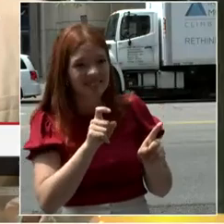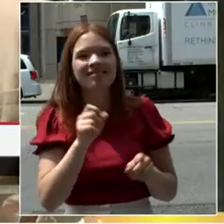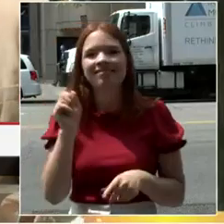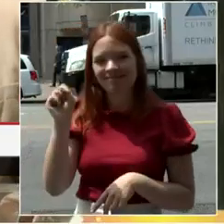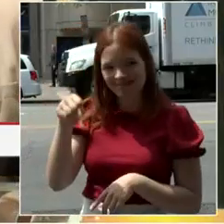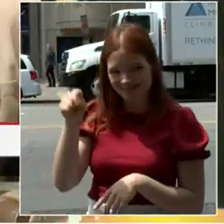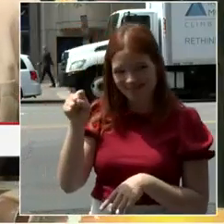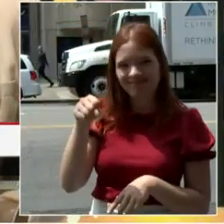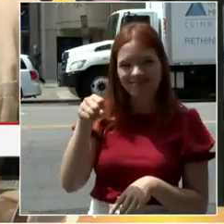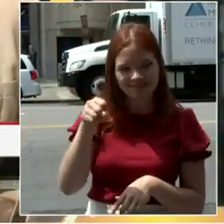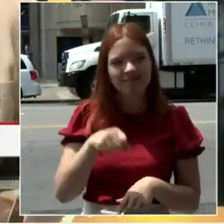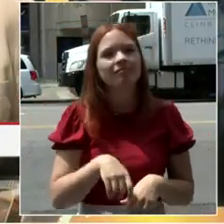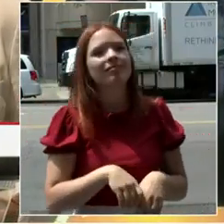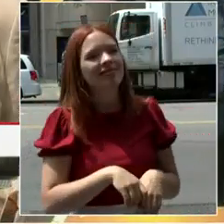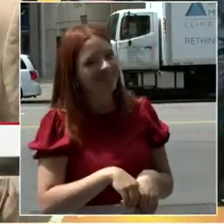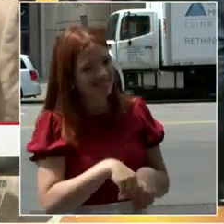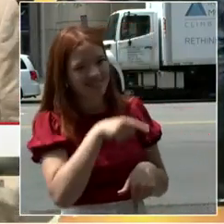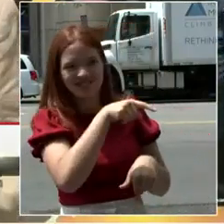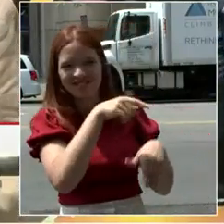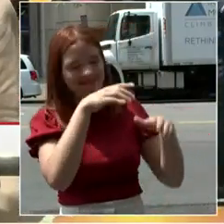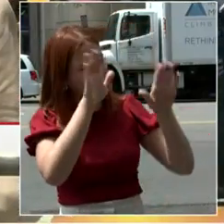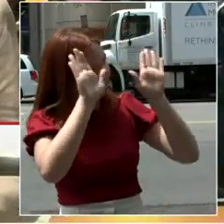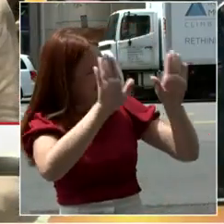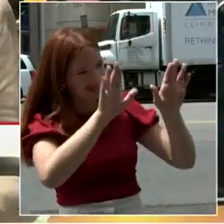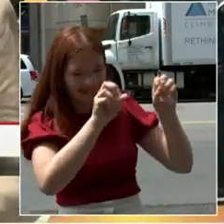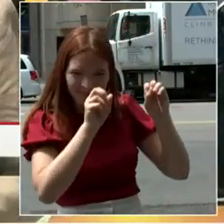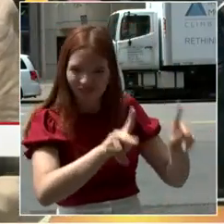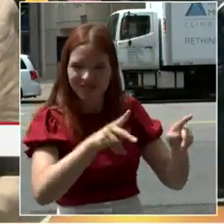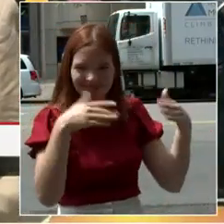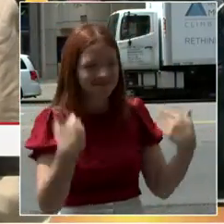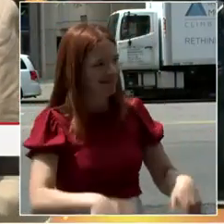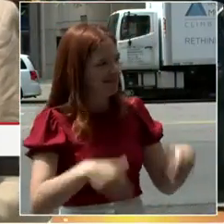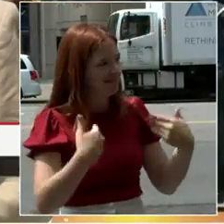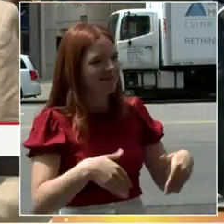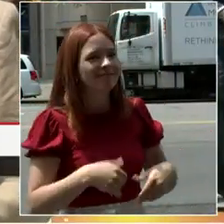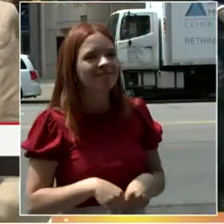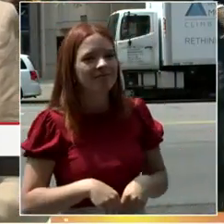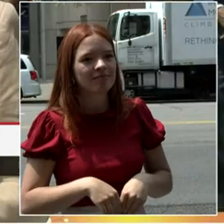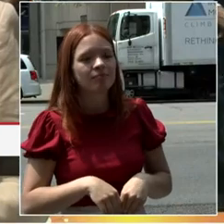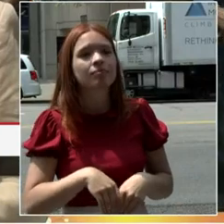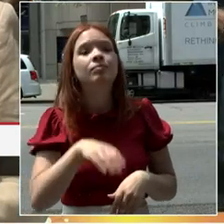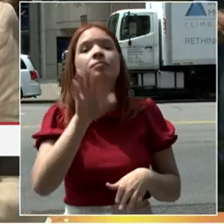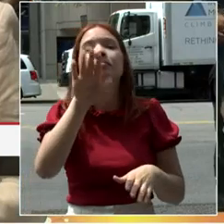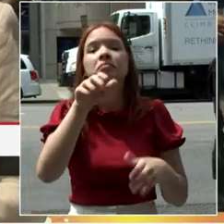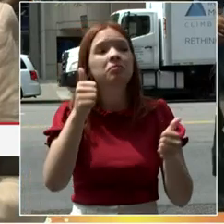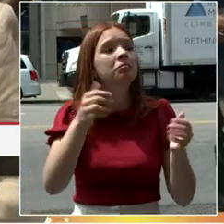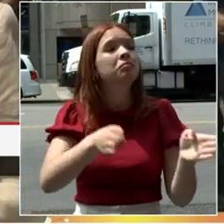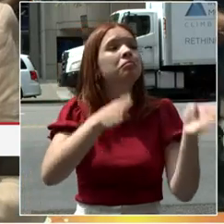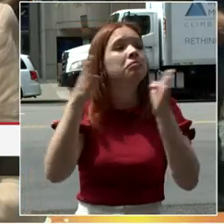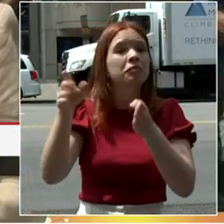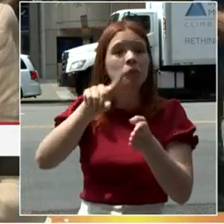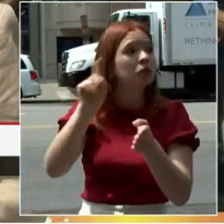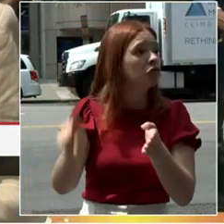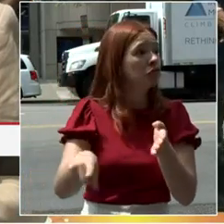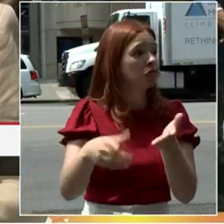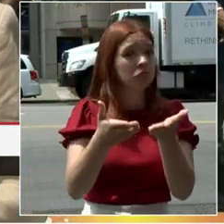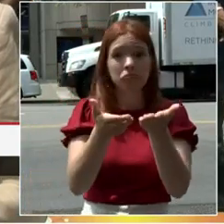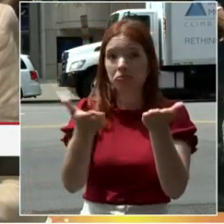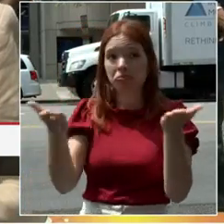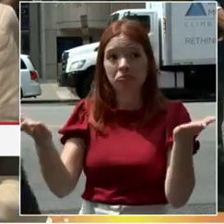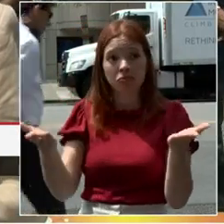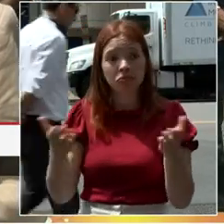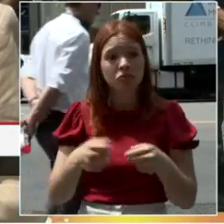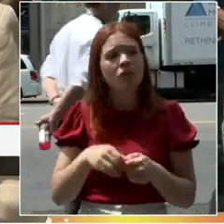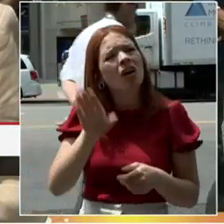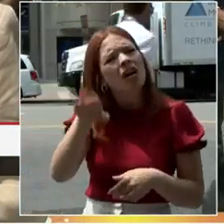Mayor Bowser, two things. Number one, you've talked about bringing 15,000 new residents to downtown.